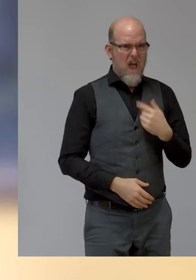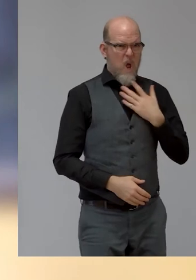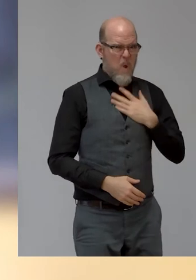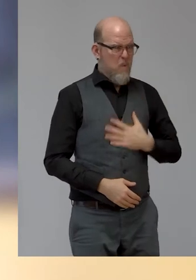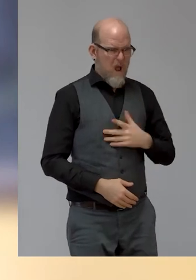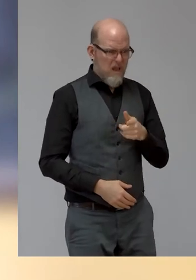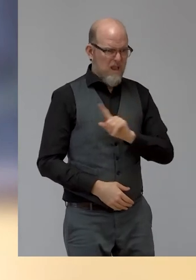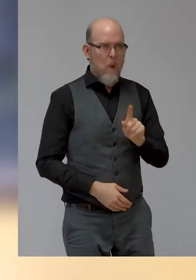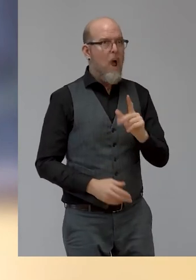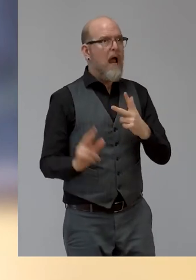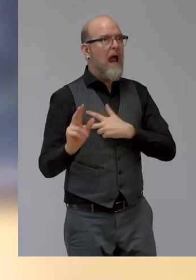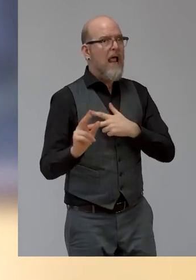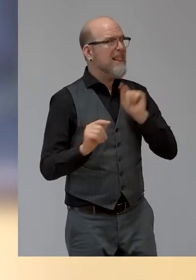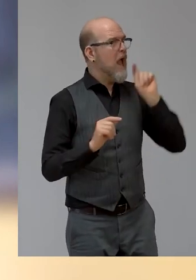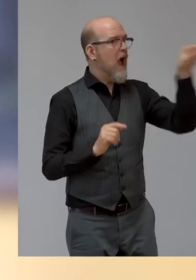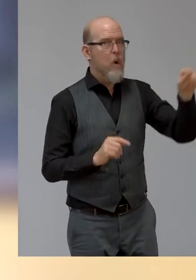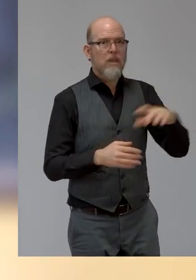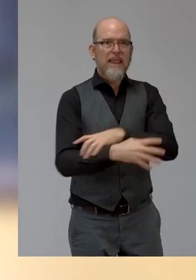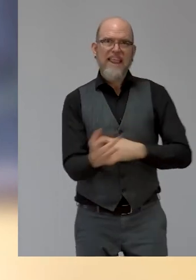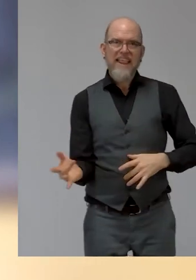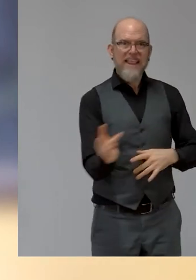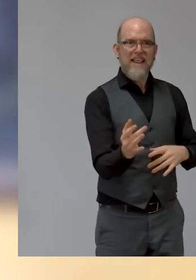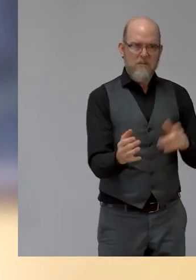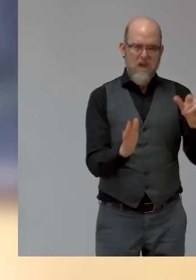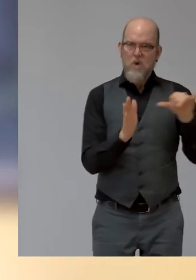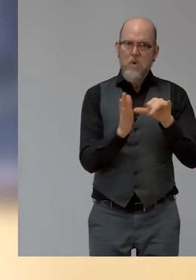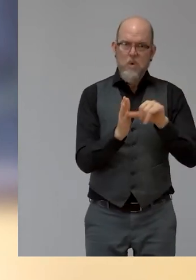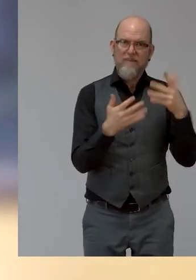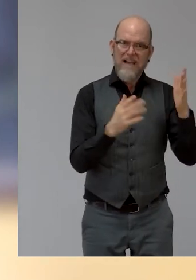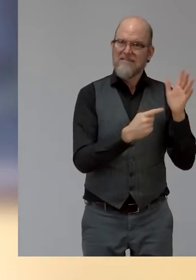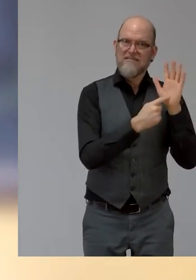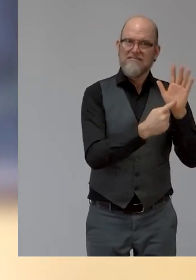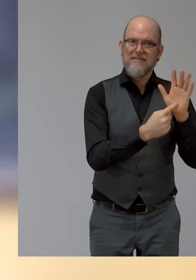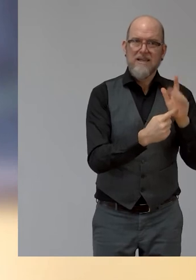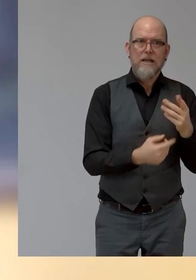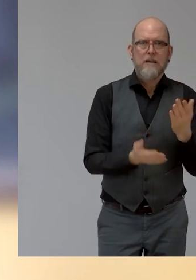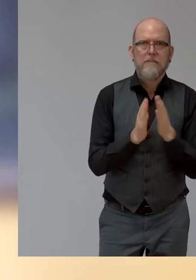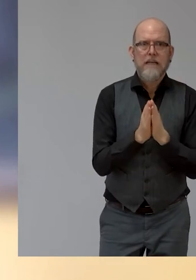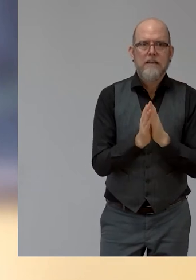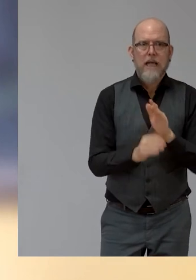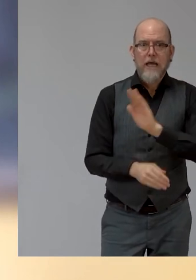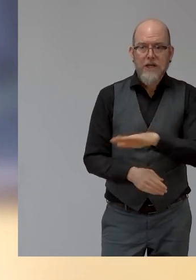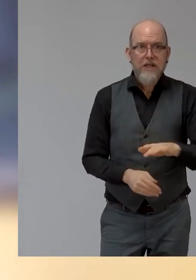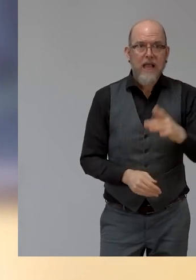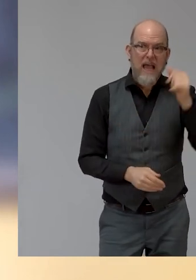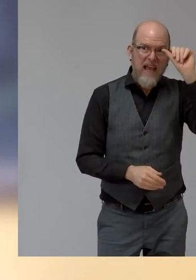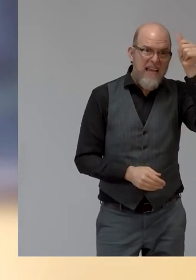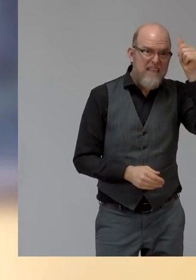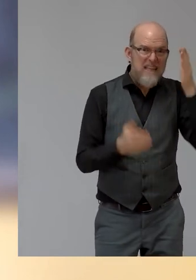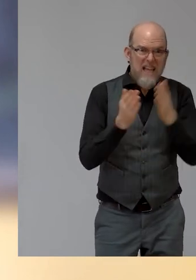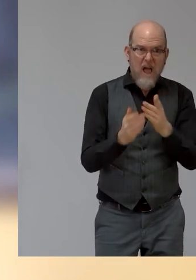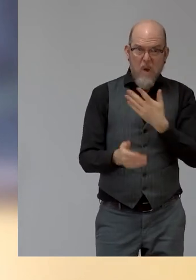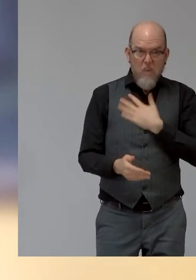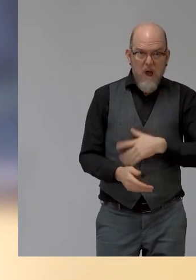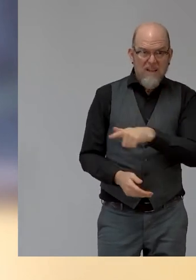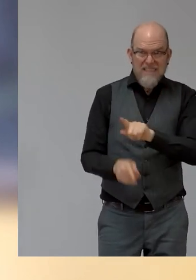it's okay on YouTube. I have never seen any child in India who has come to me wanting a hand like that. These